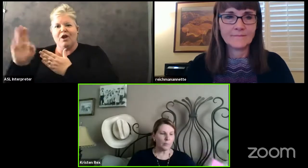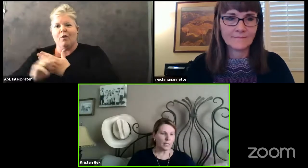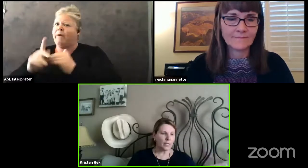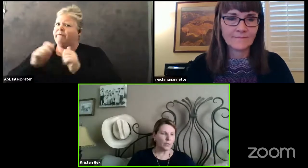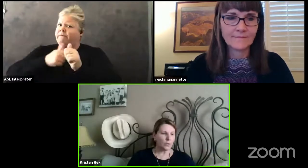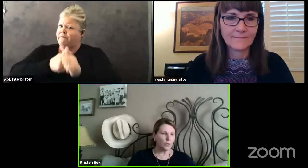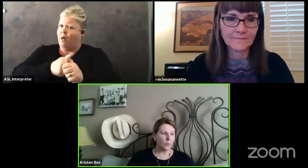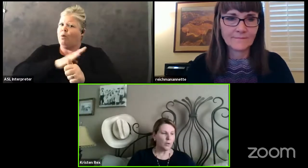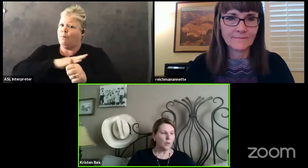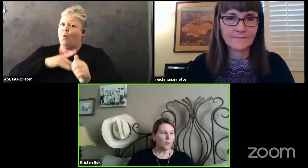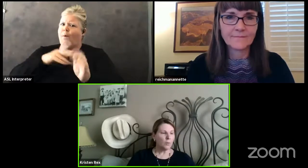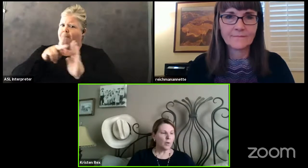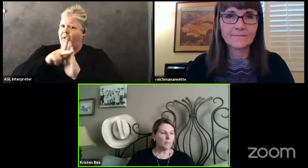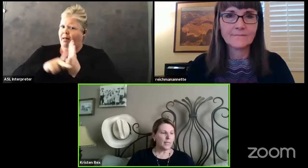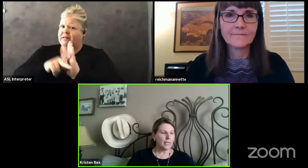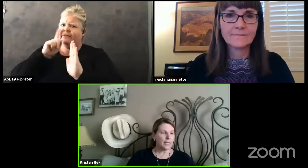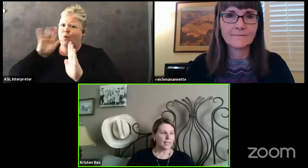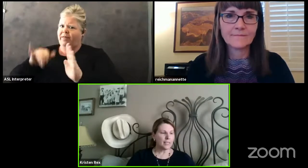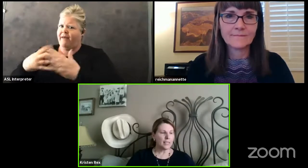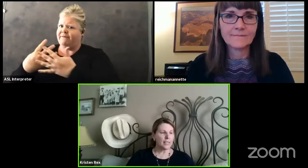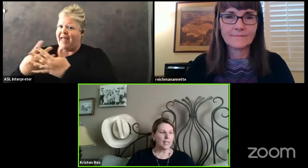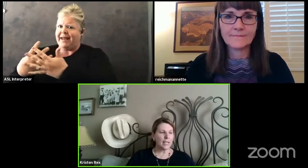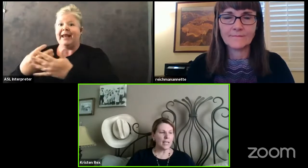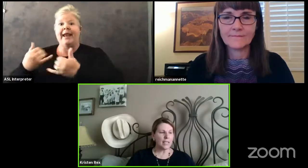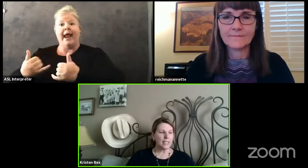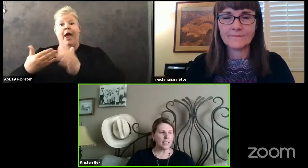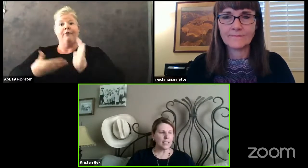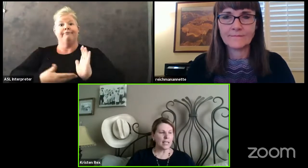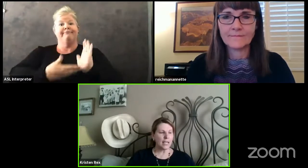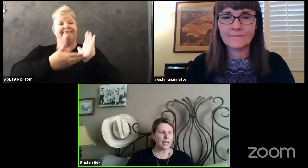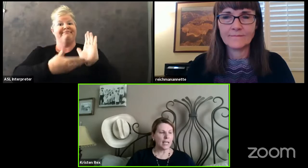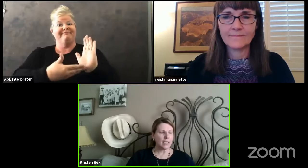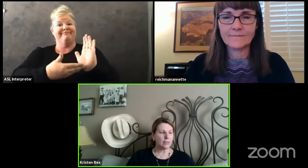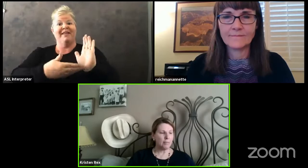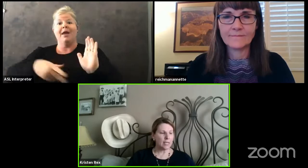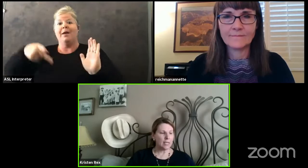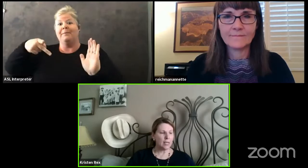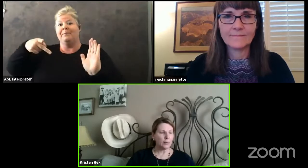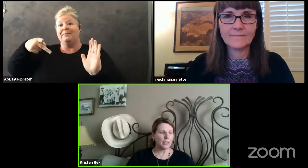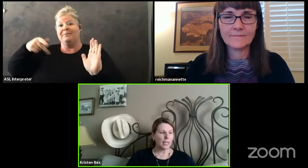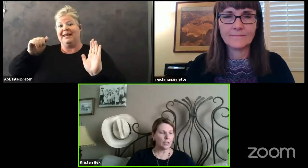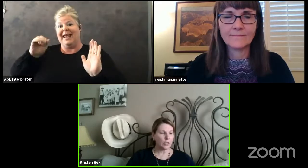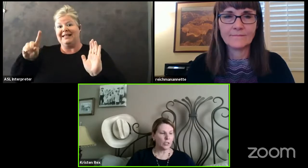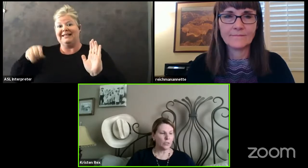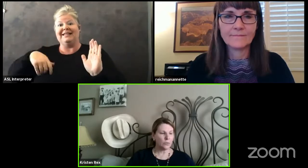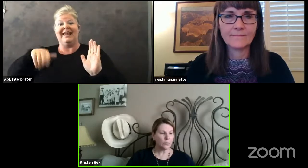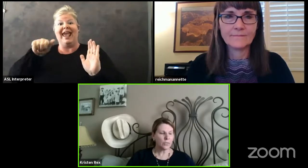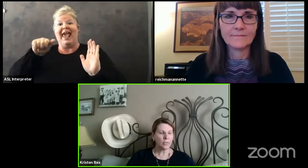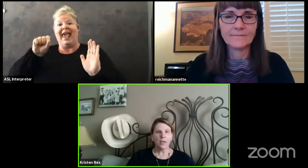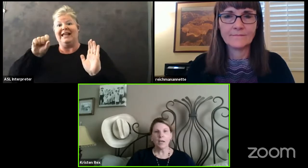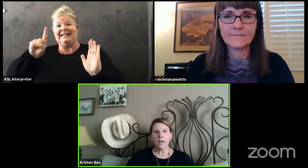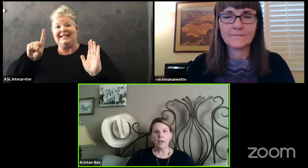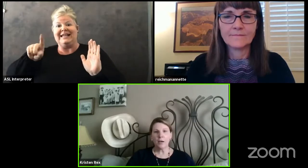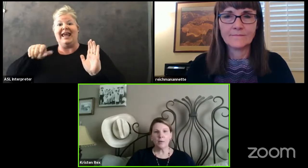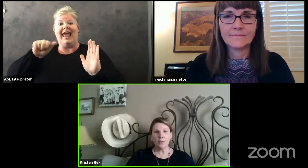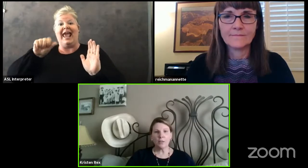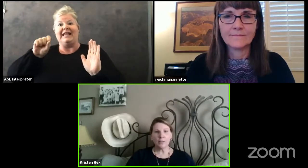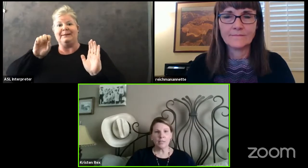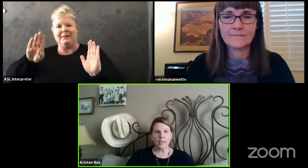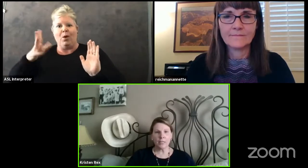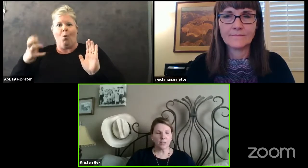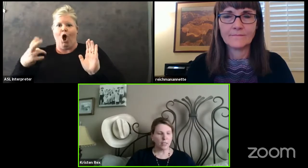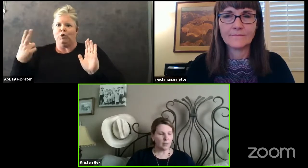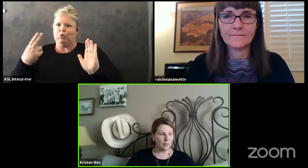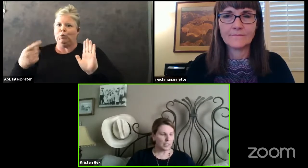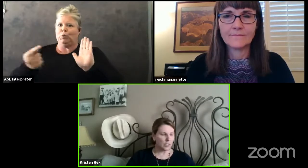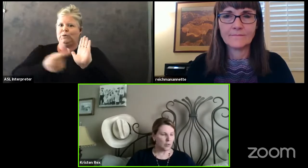are now bringing you what pdsd asd and asb would like to use um in